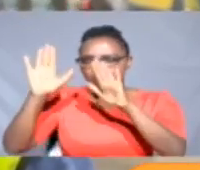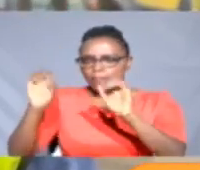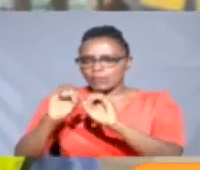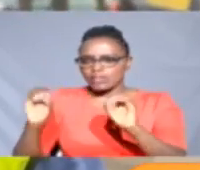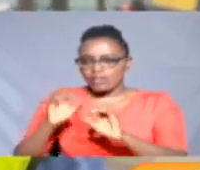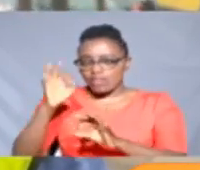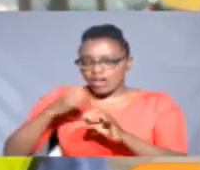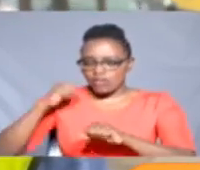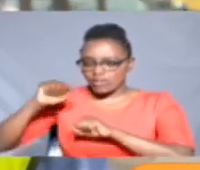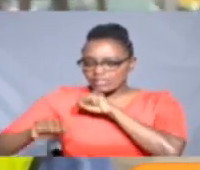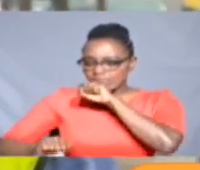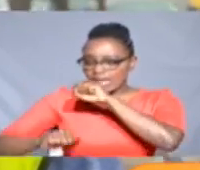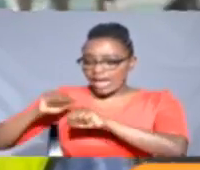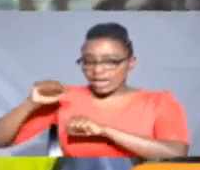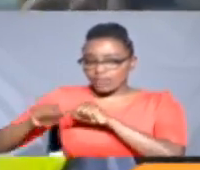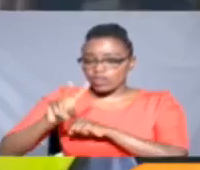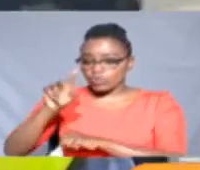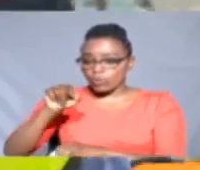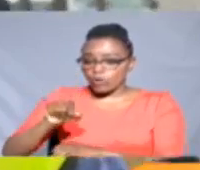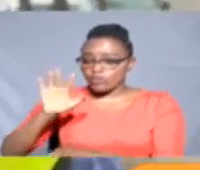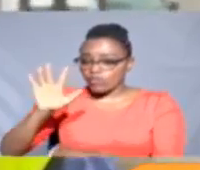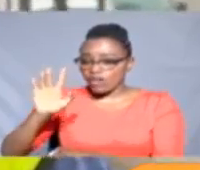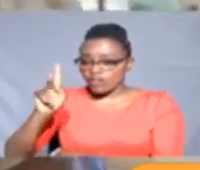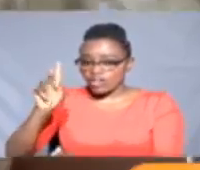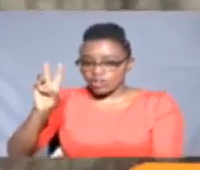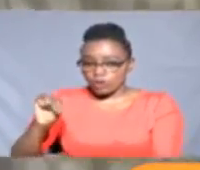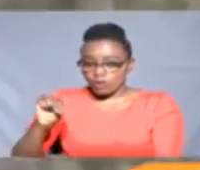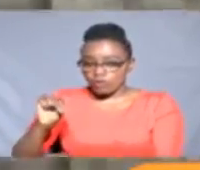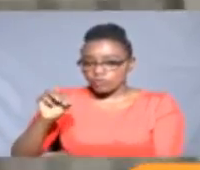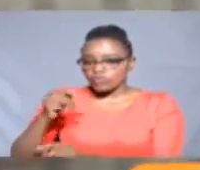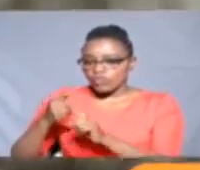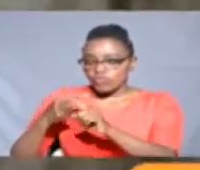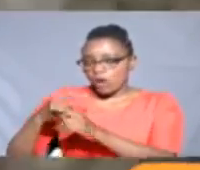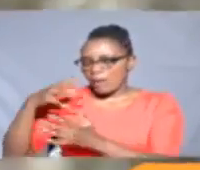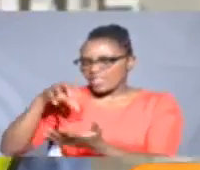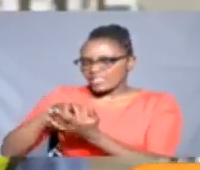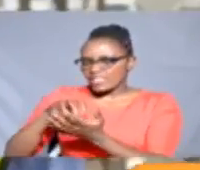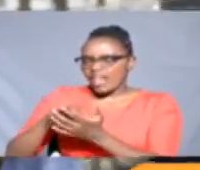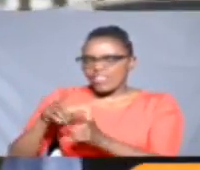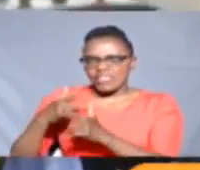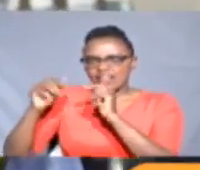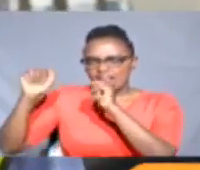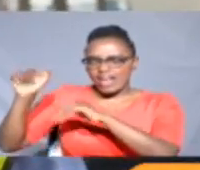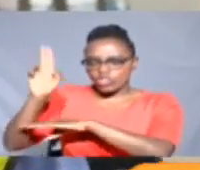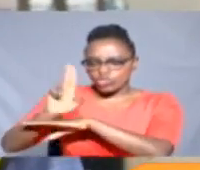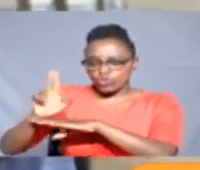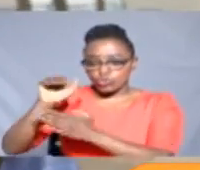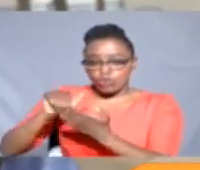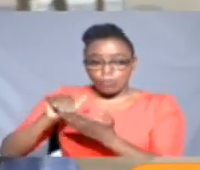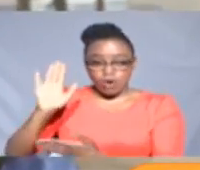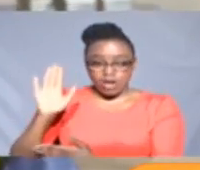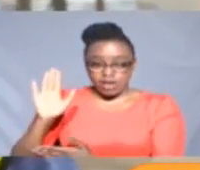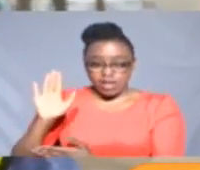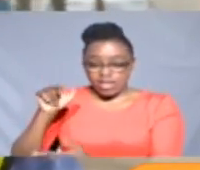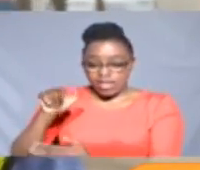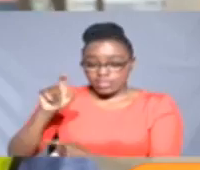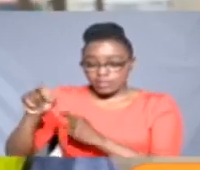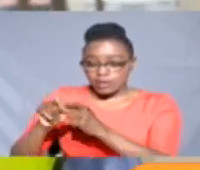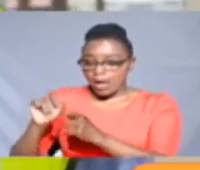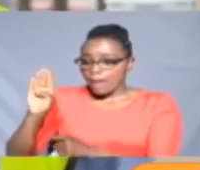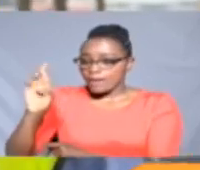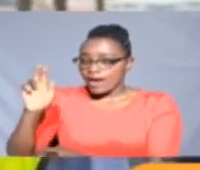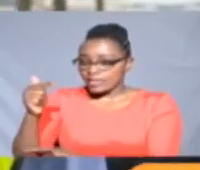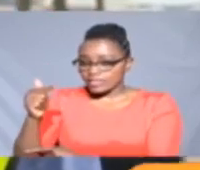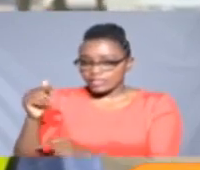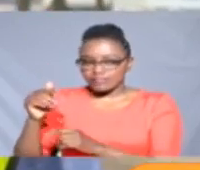And when you have good cycling infrastructure, 2.5 kilometers from a station, you get much more use of that particular